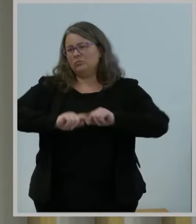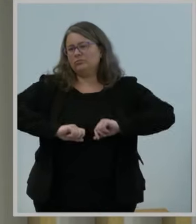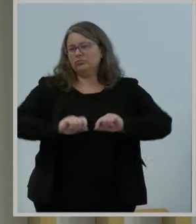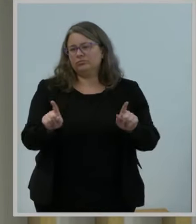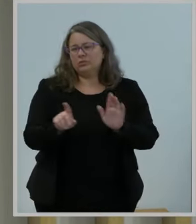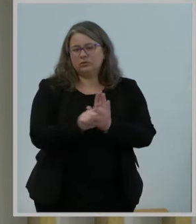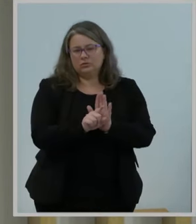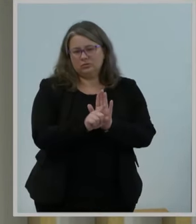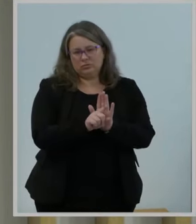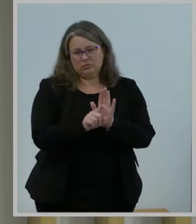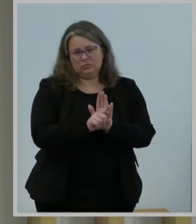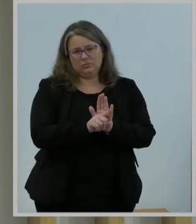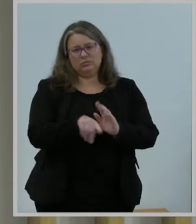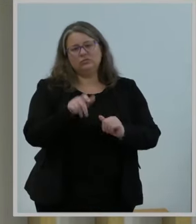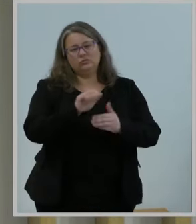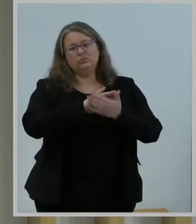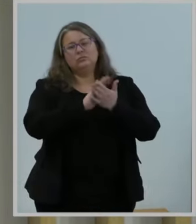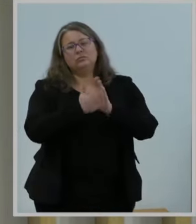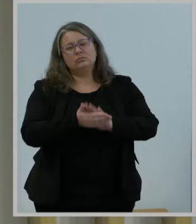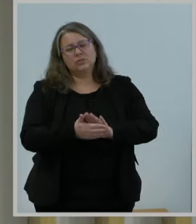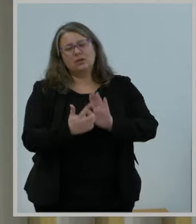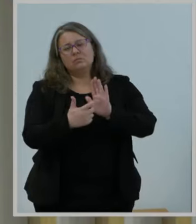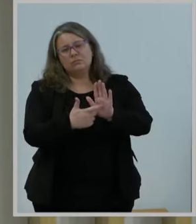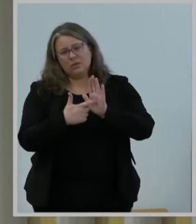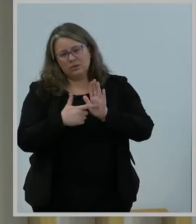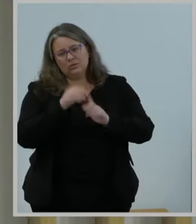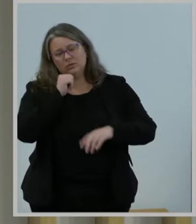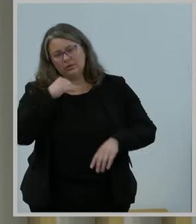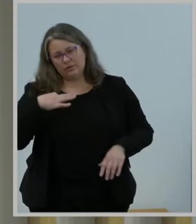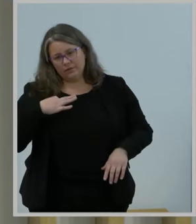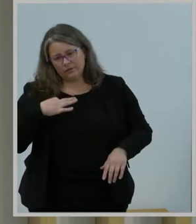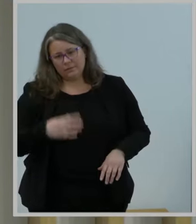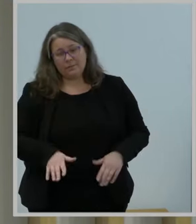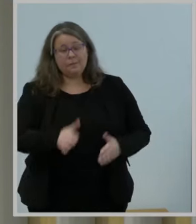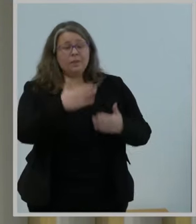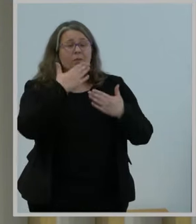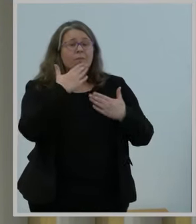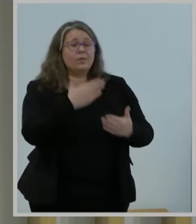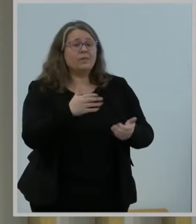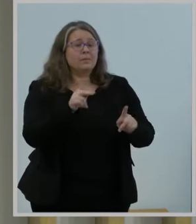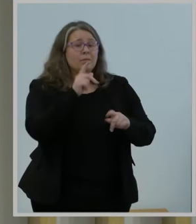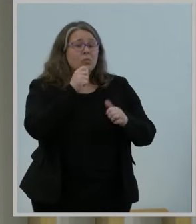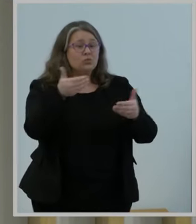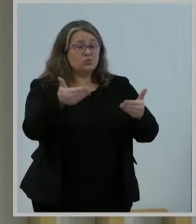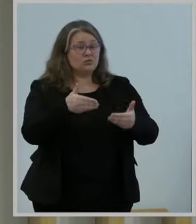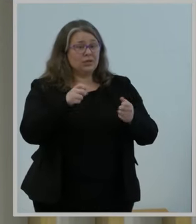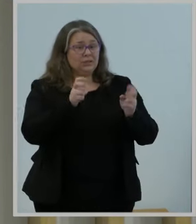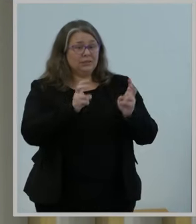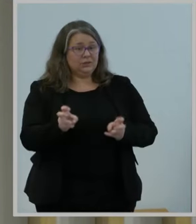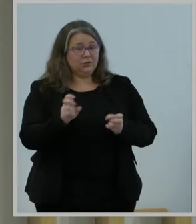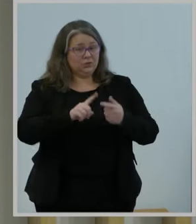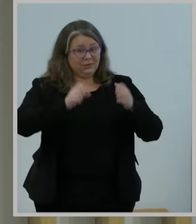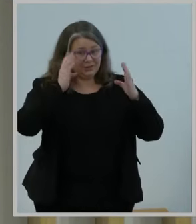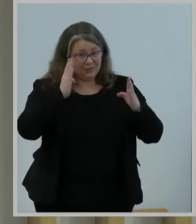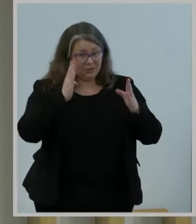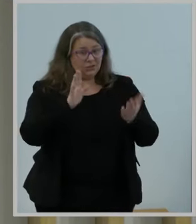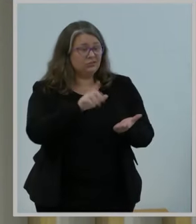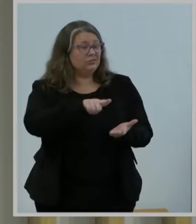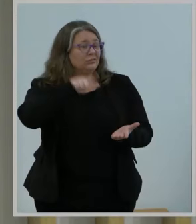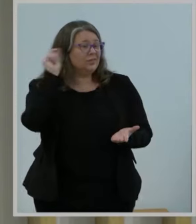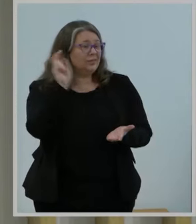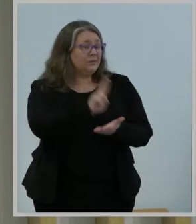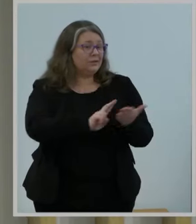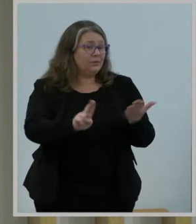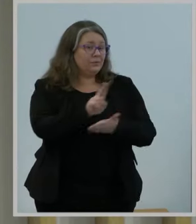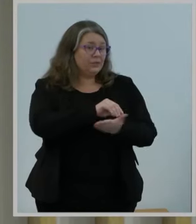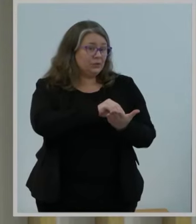General who brought this issue to our attention, the students at Gallaudet University who, in real time, made me think about this issue in